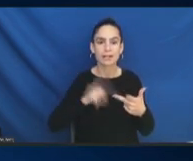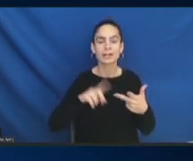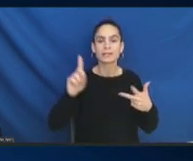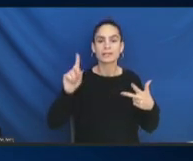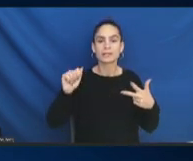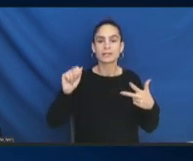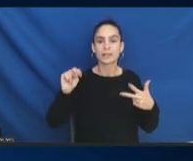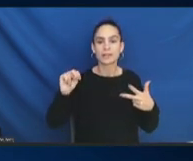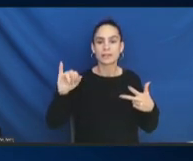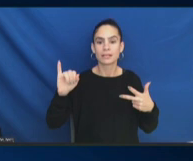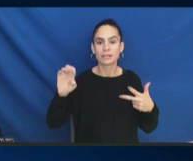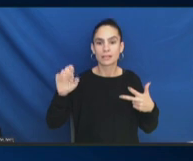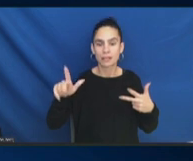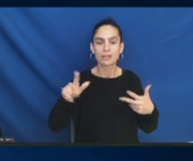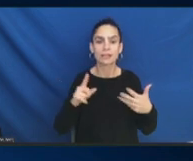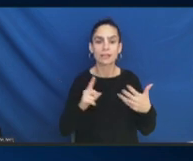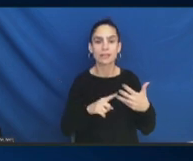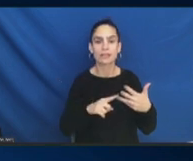Ajay,